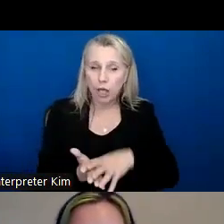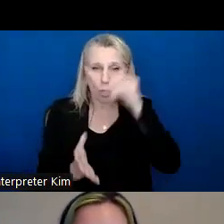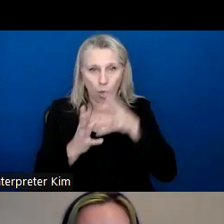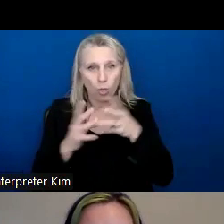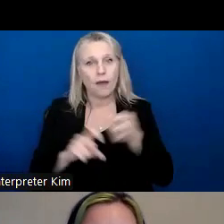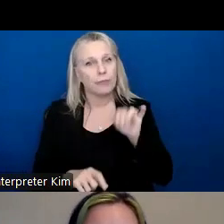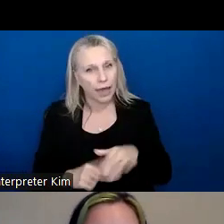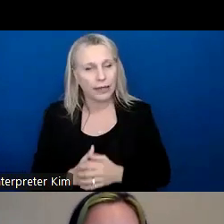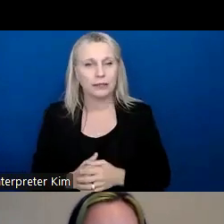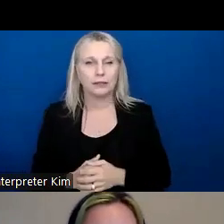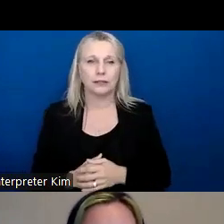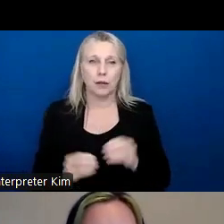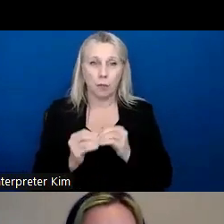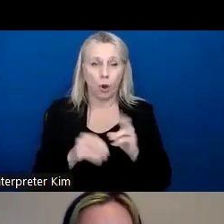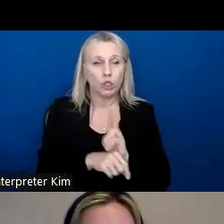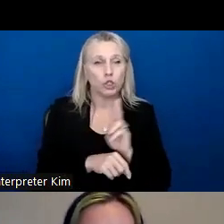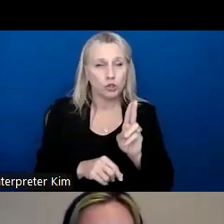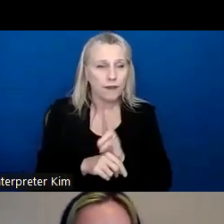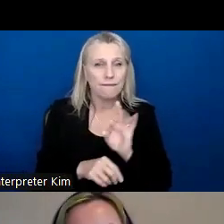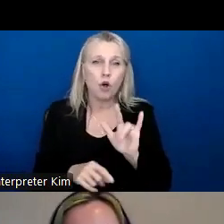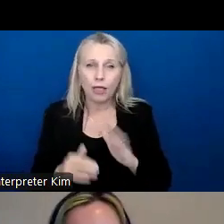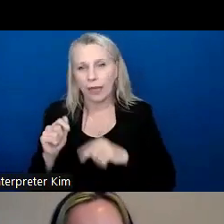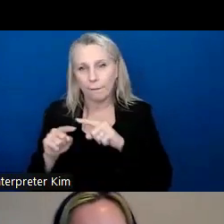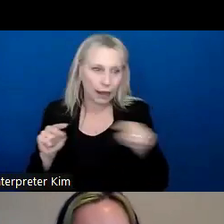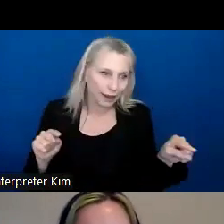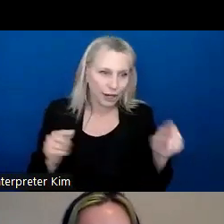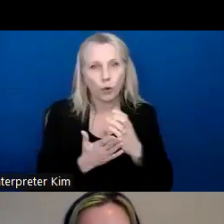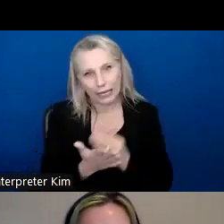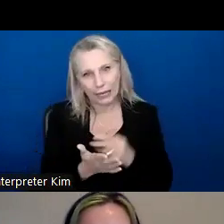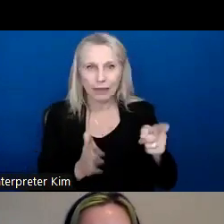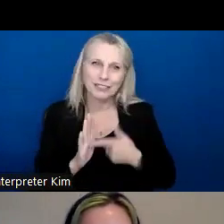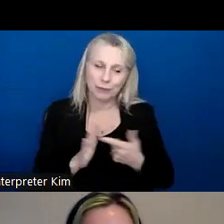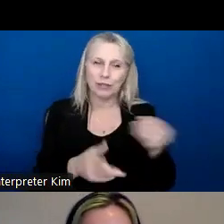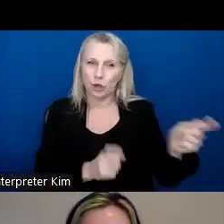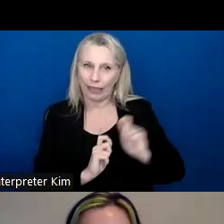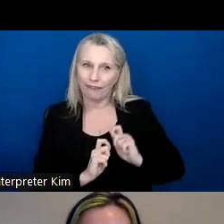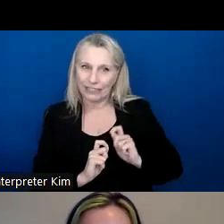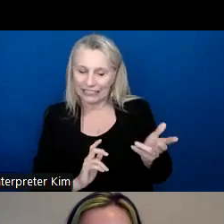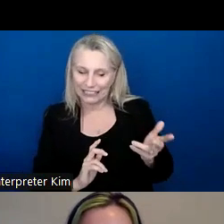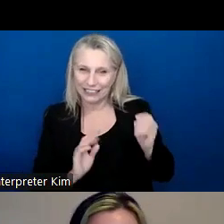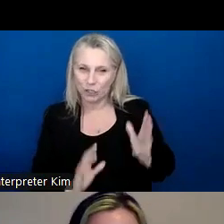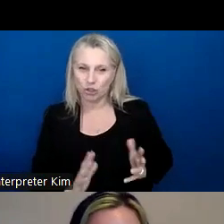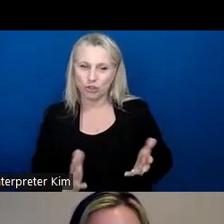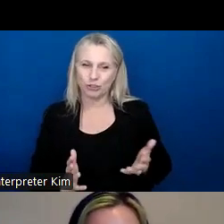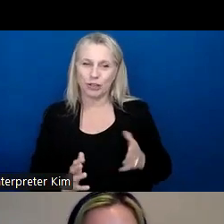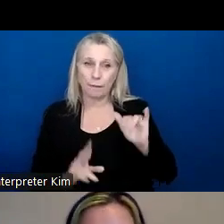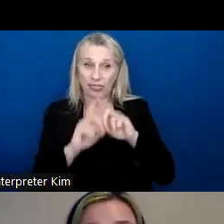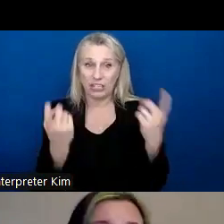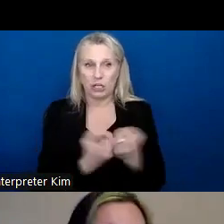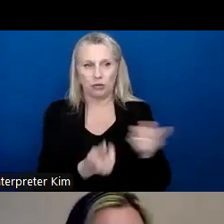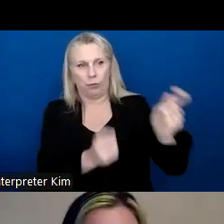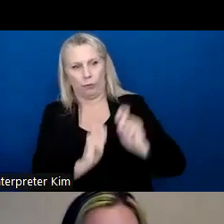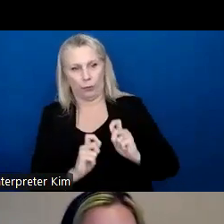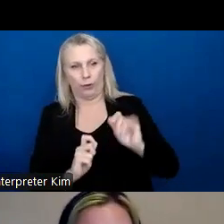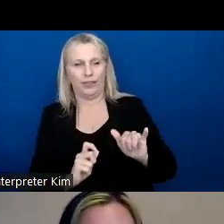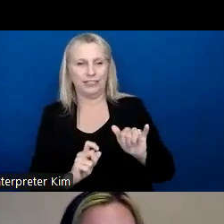this. This is a lot more useful than fill in the blank, the curriculum that they sometimes are given, um, by their district, which